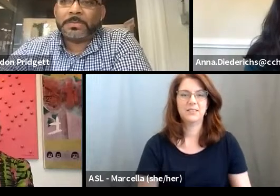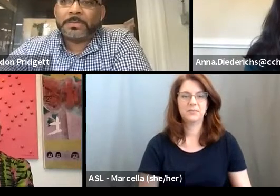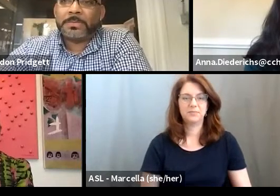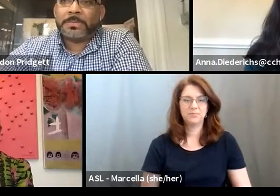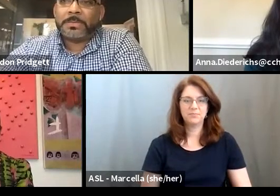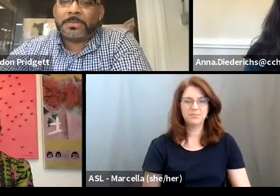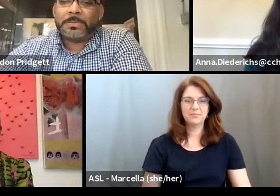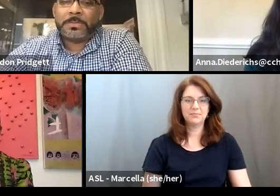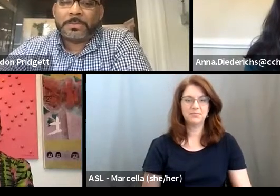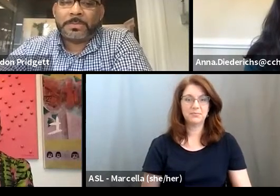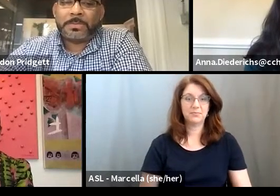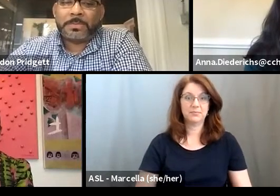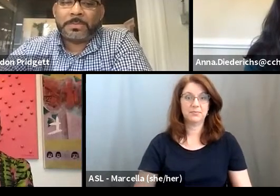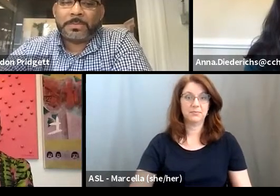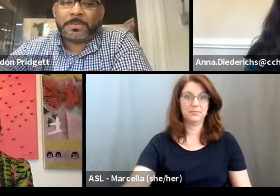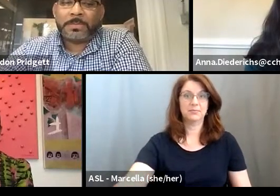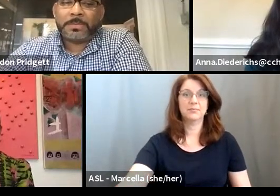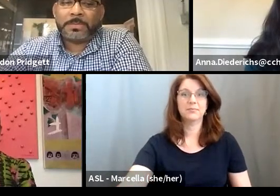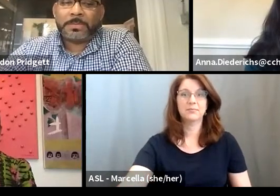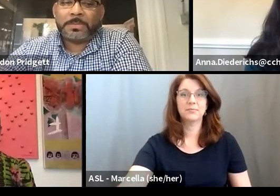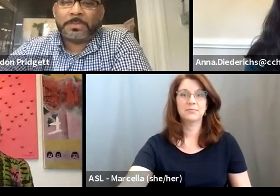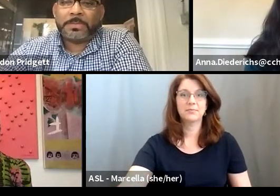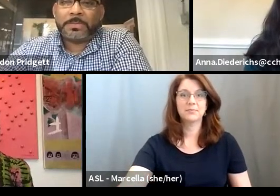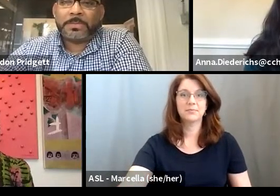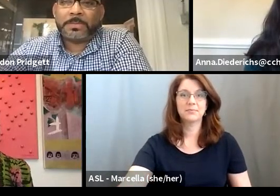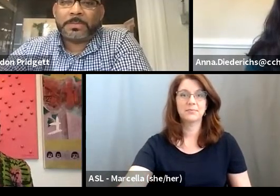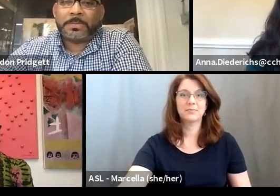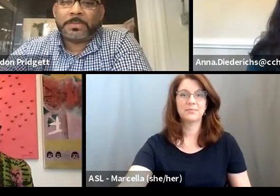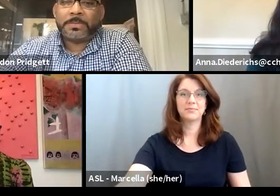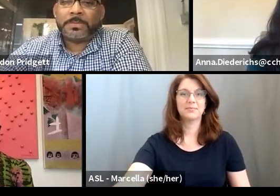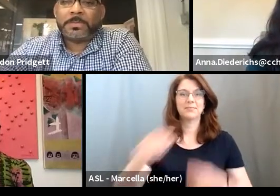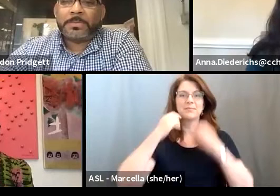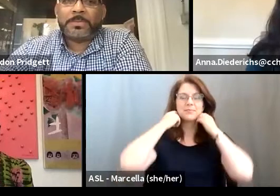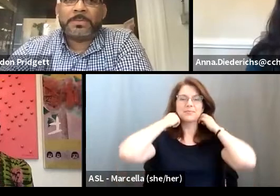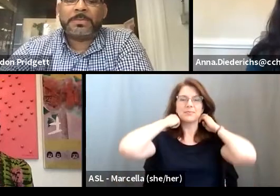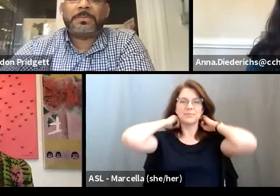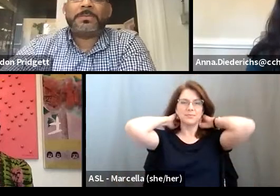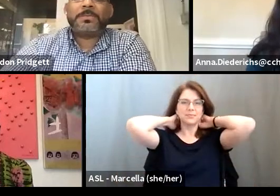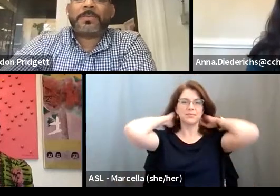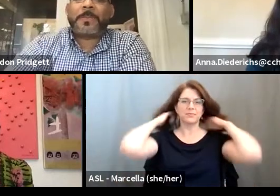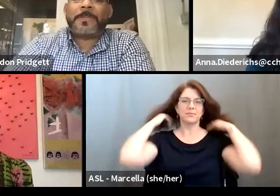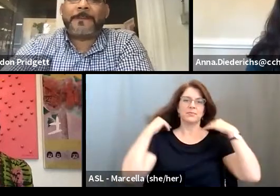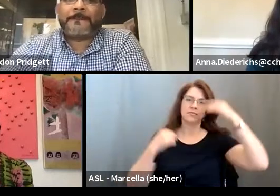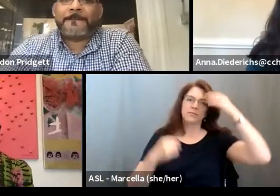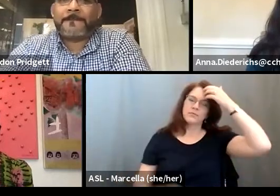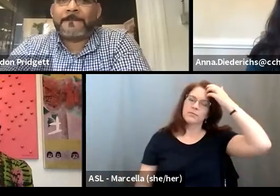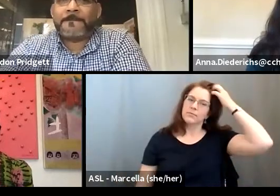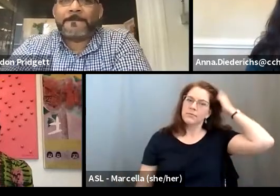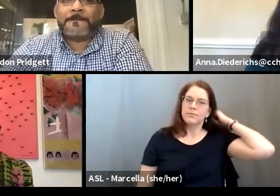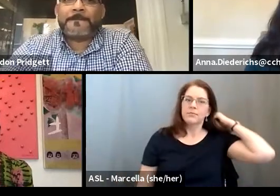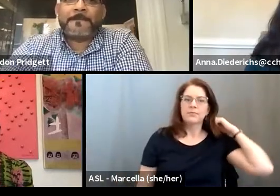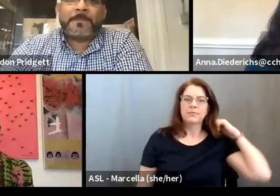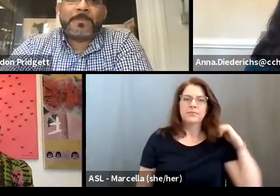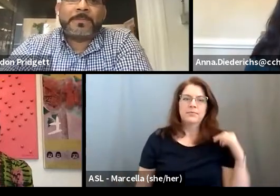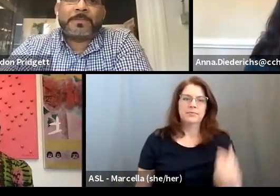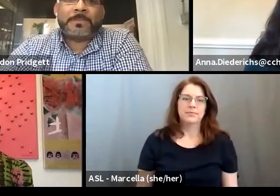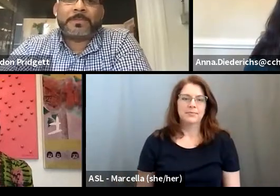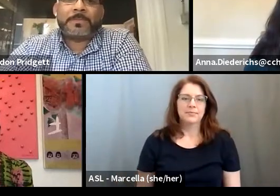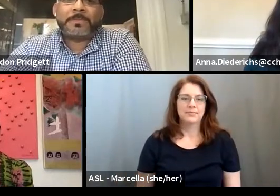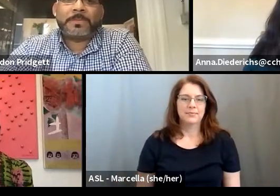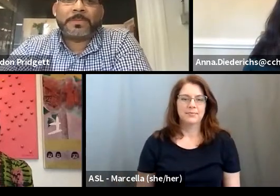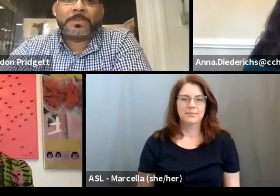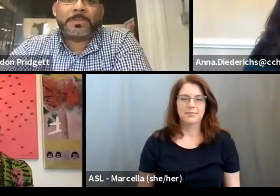We should be good. Cool. OK, I'll start by sharing, and then we'll jump into it.